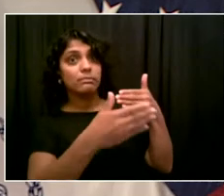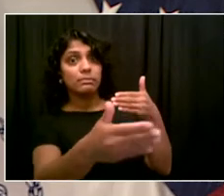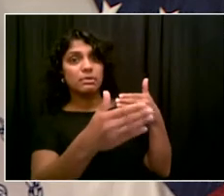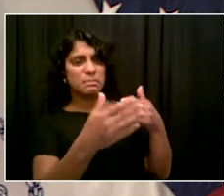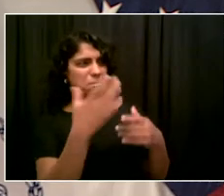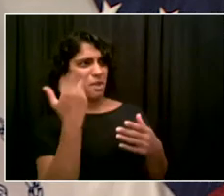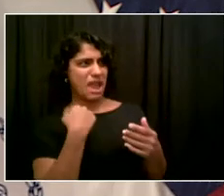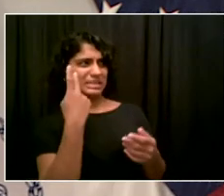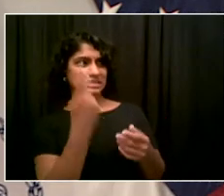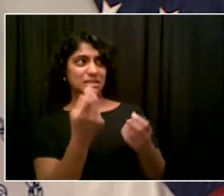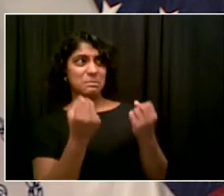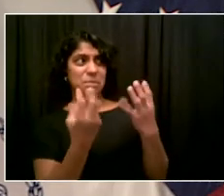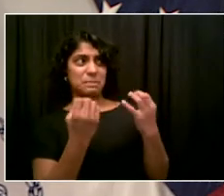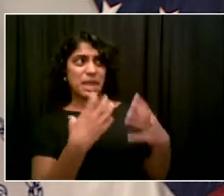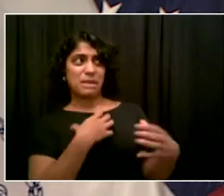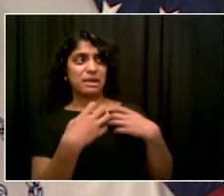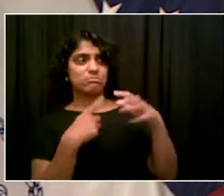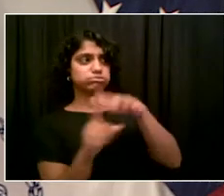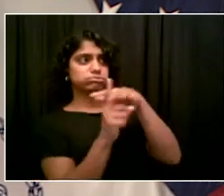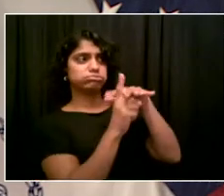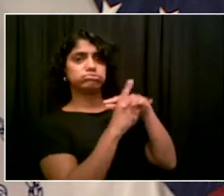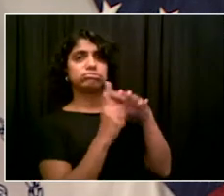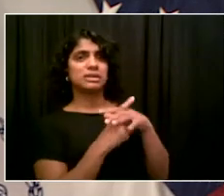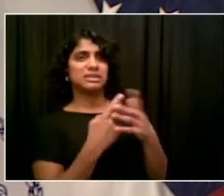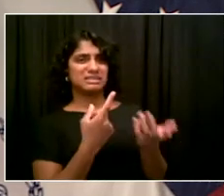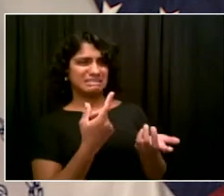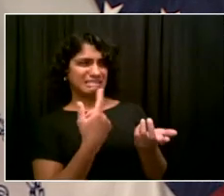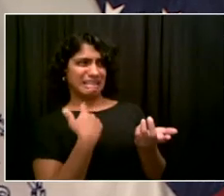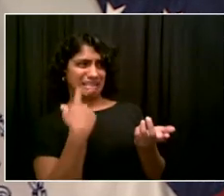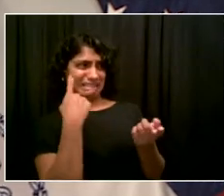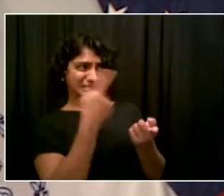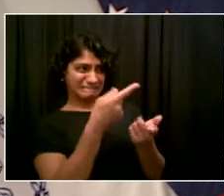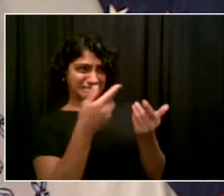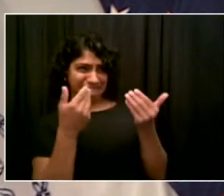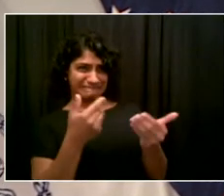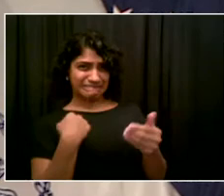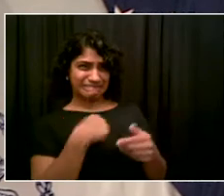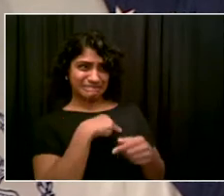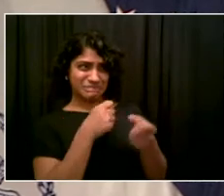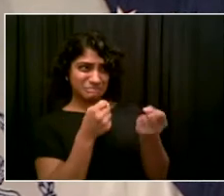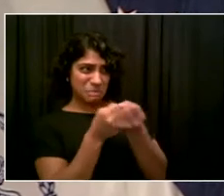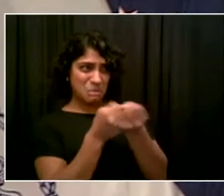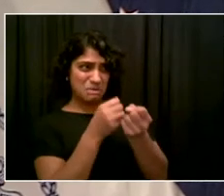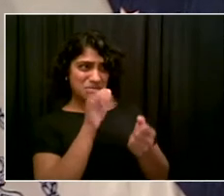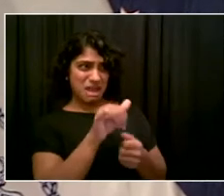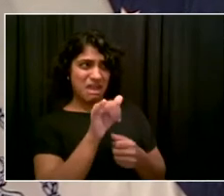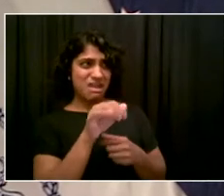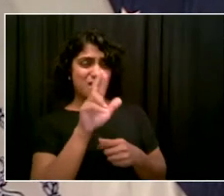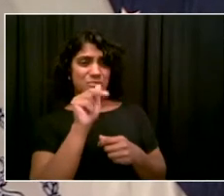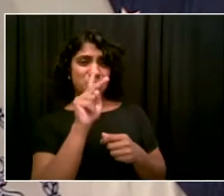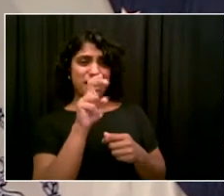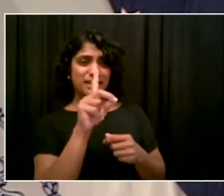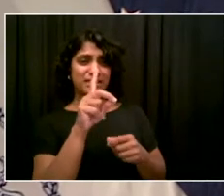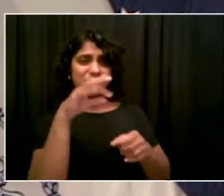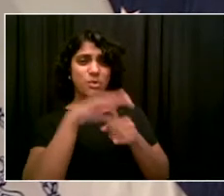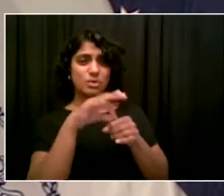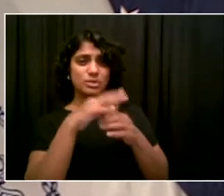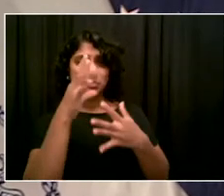If it turns out that it was utilized well across the board in all sorts of communities,